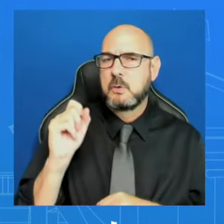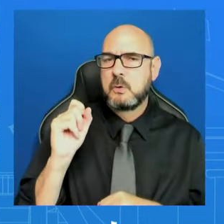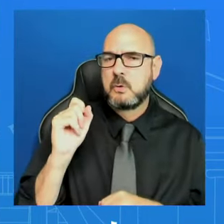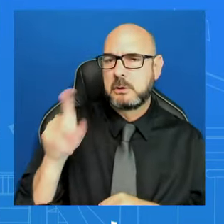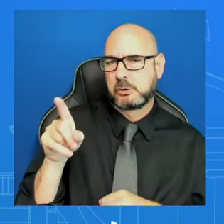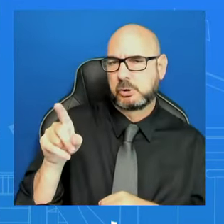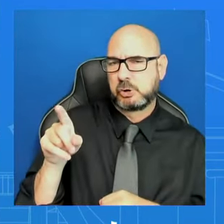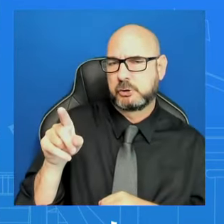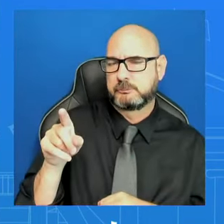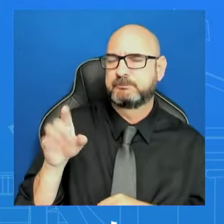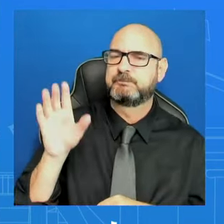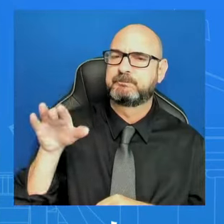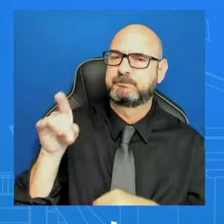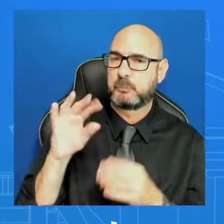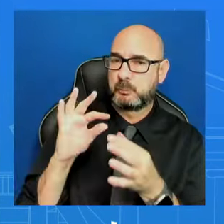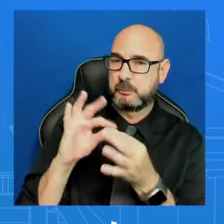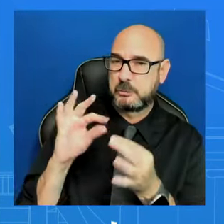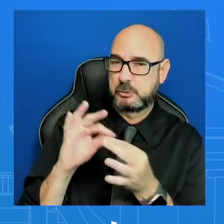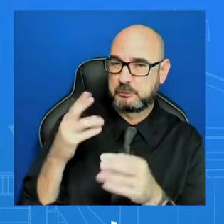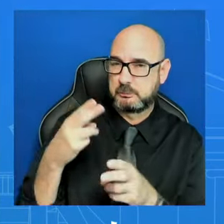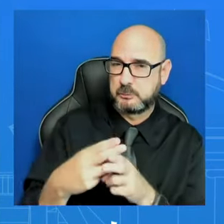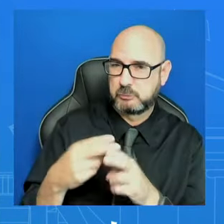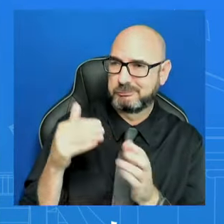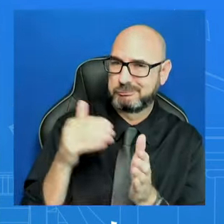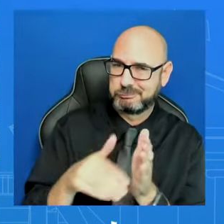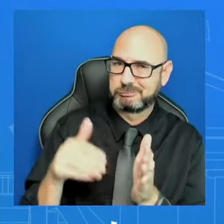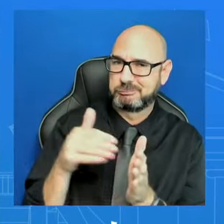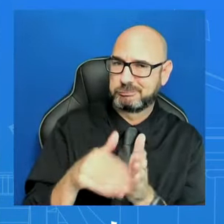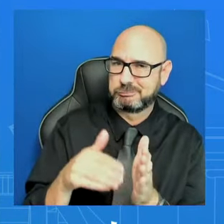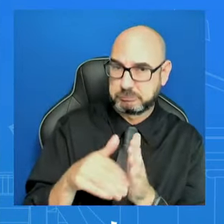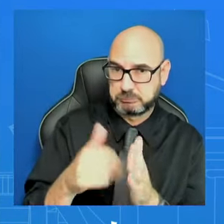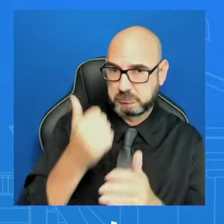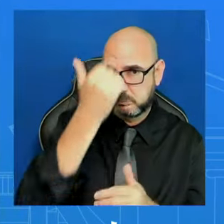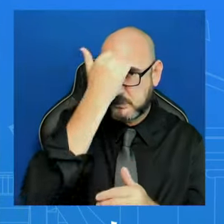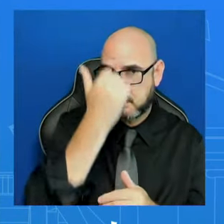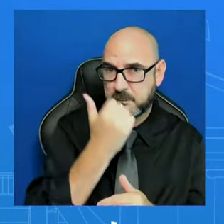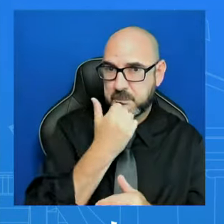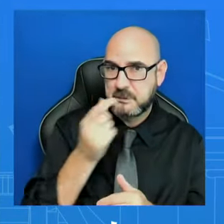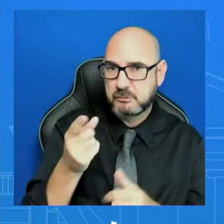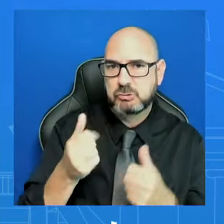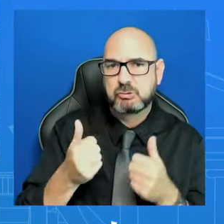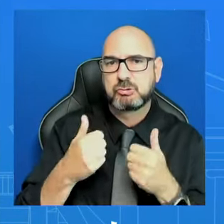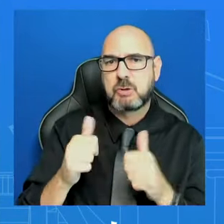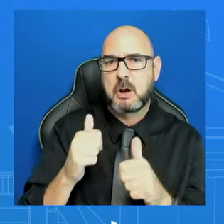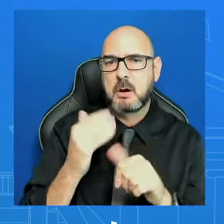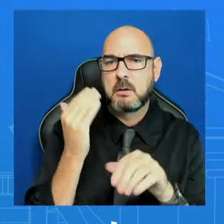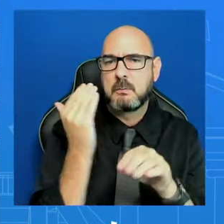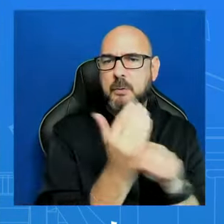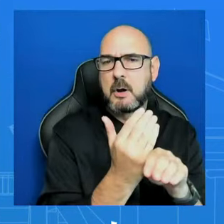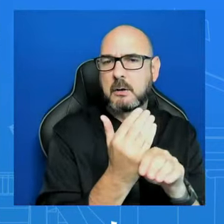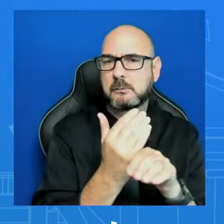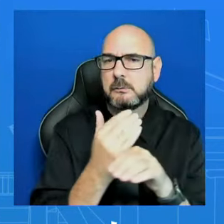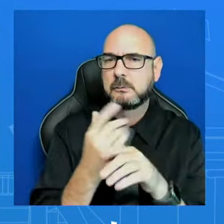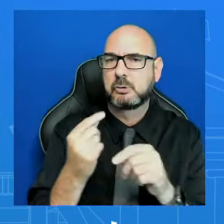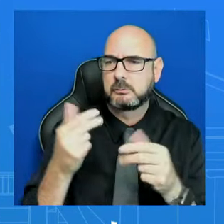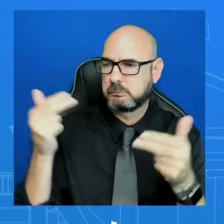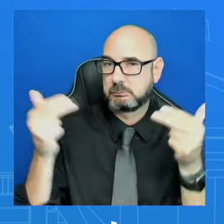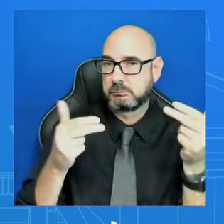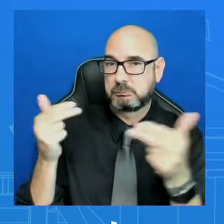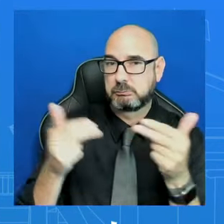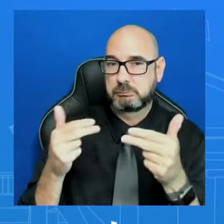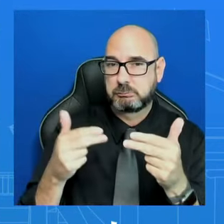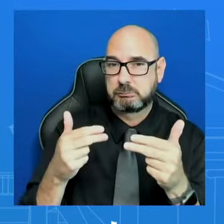the Hamas was the obstacle to getting some sort of ceasefire deal. The on the Israelis to empower the negotiators suggesting that it's changed his U.S. assessment of Israeli